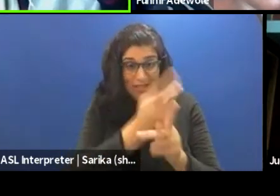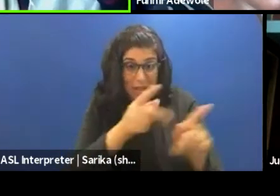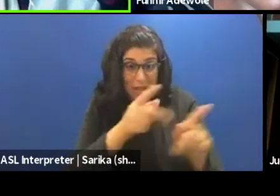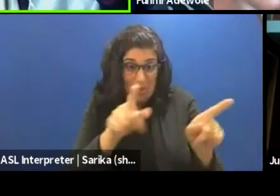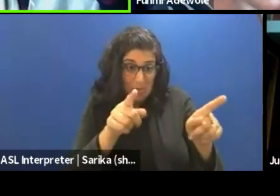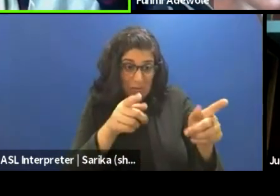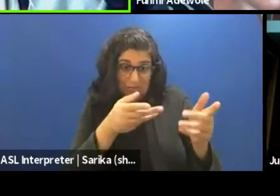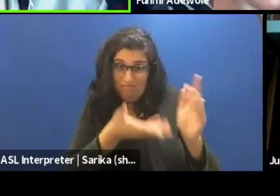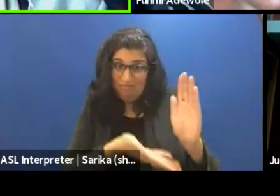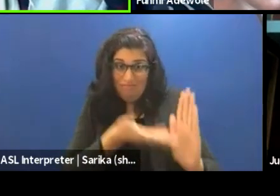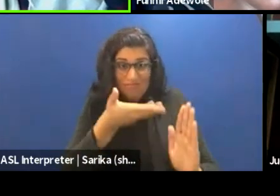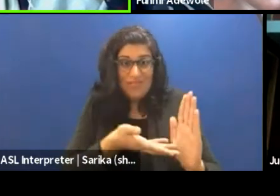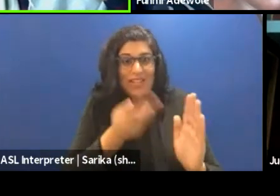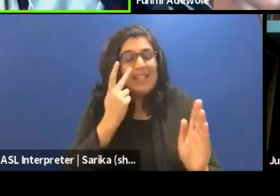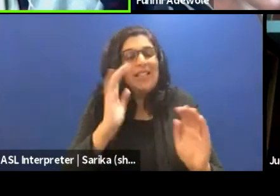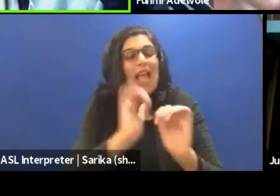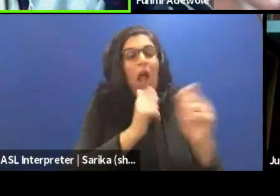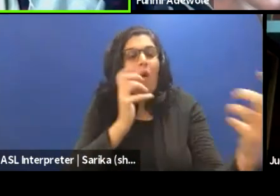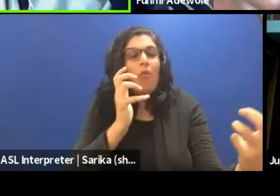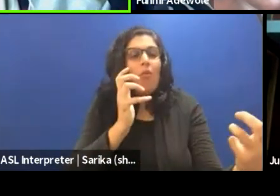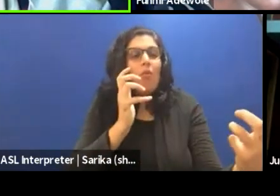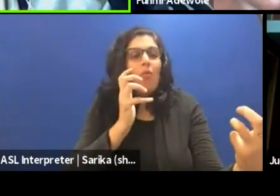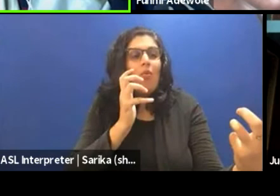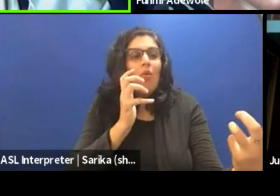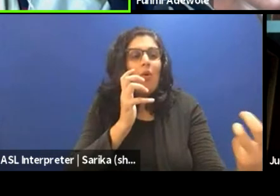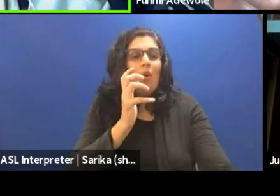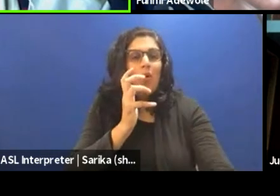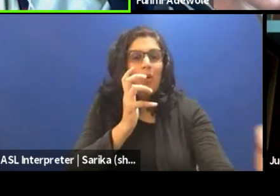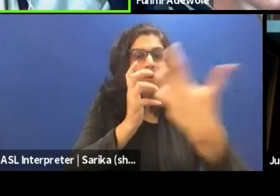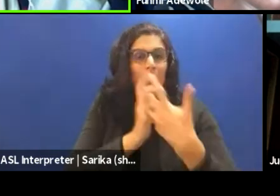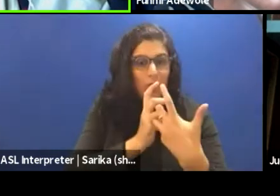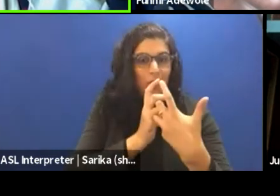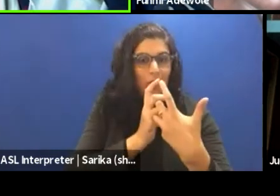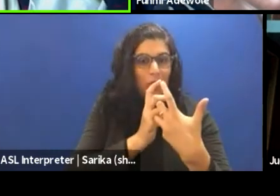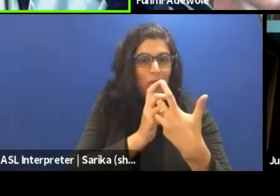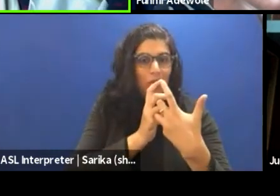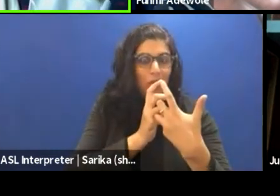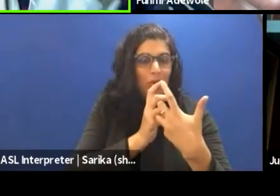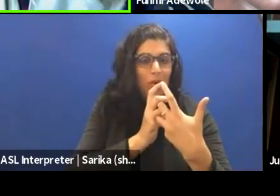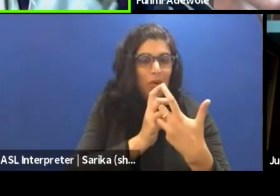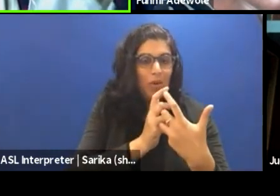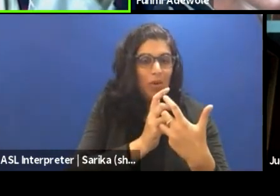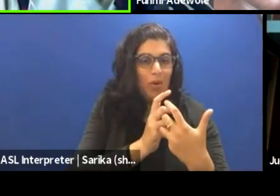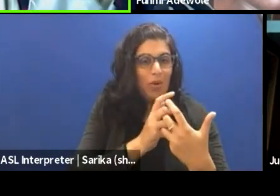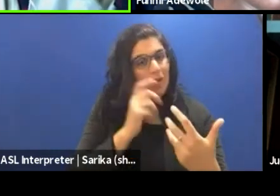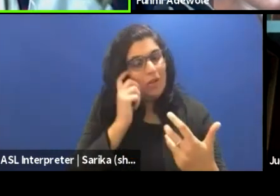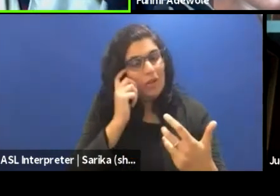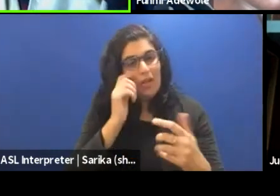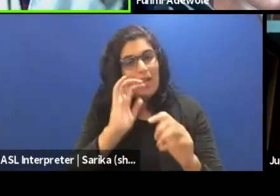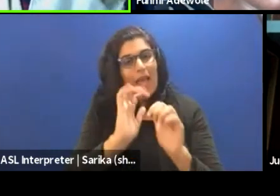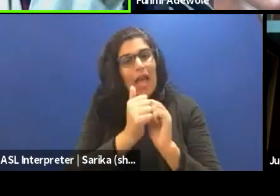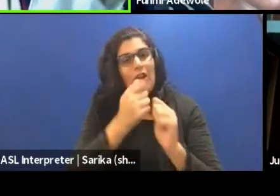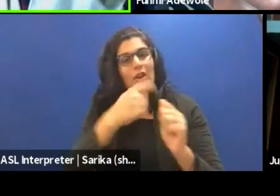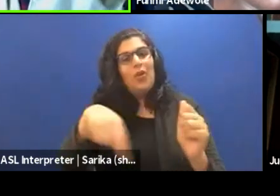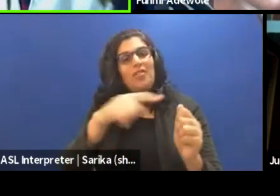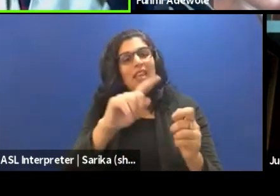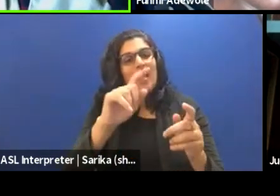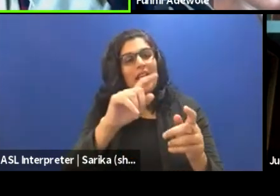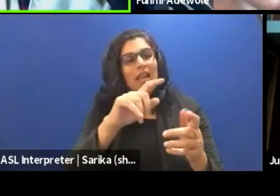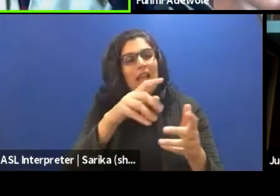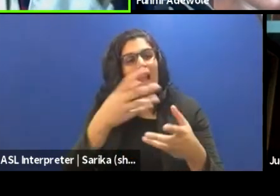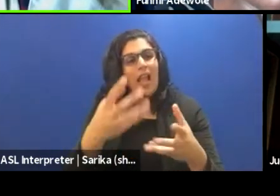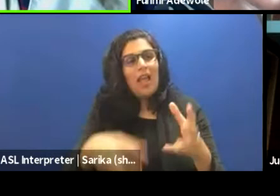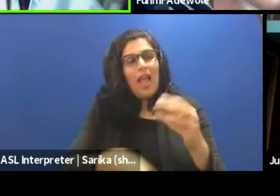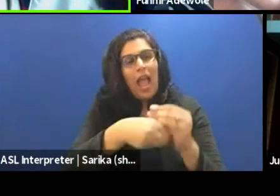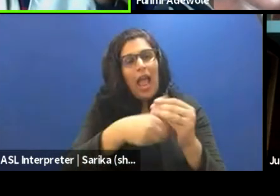it, how it fits the context and the culture of the people in that place, and how they derive meaning, new meaning to your